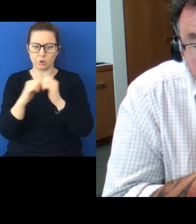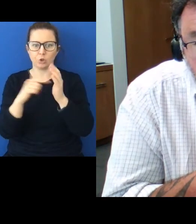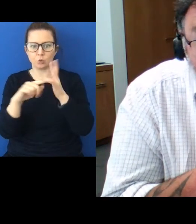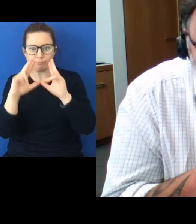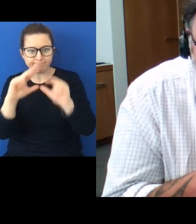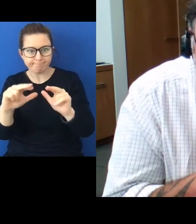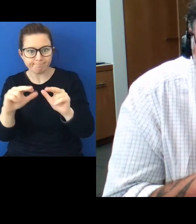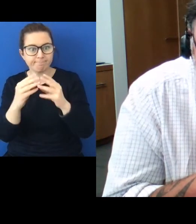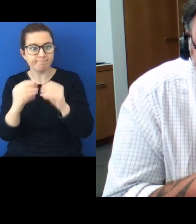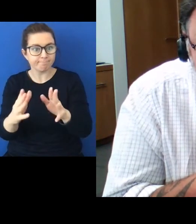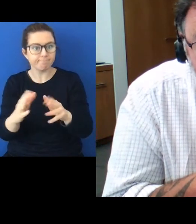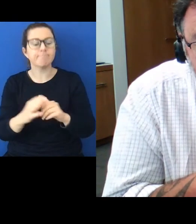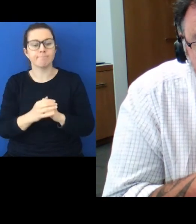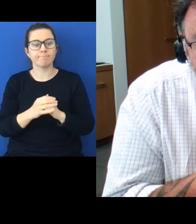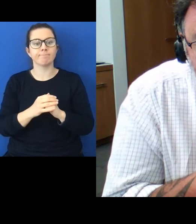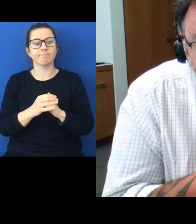one